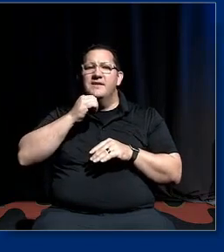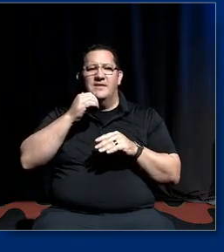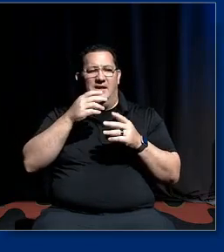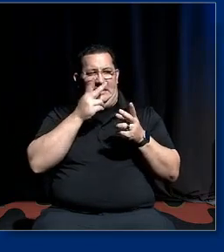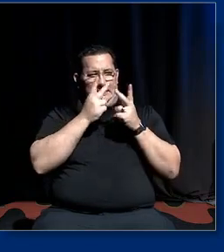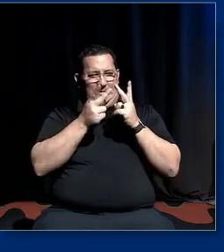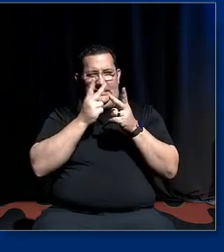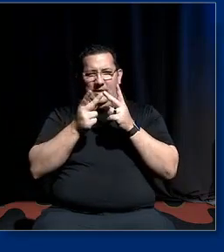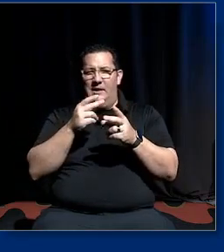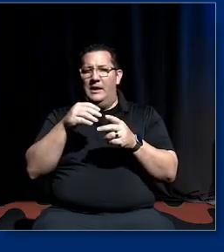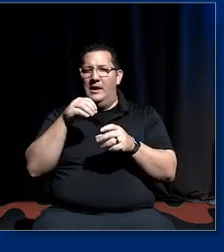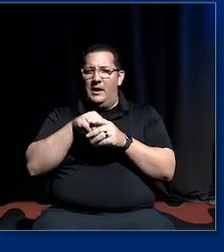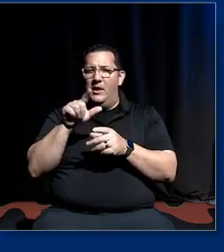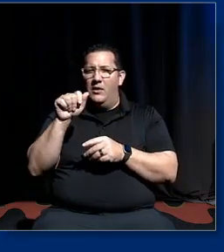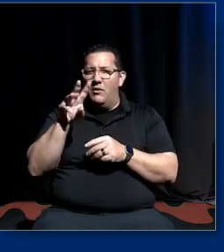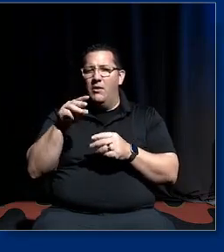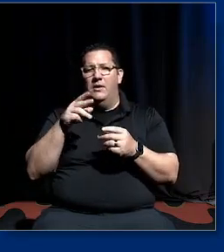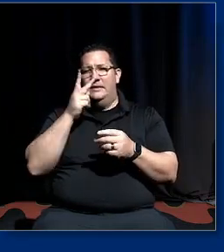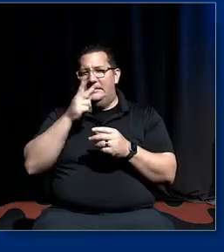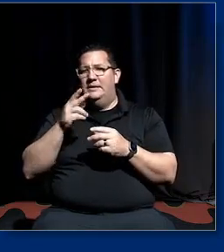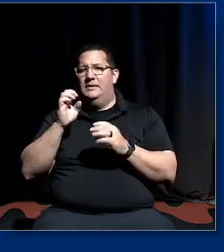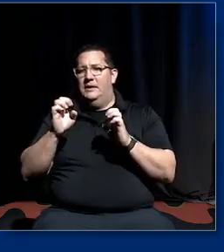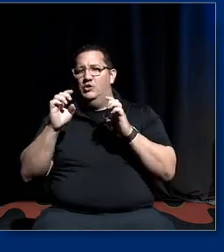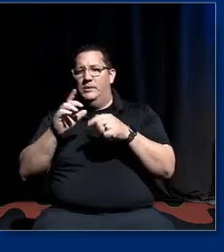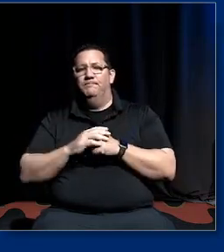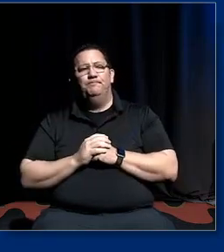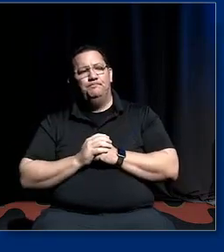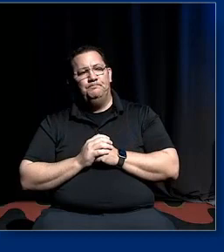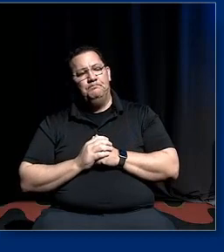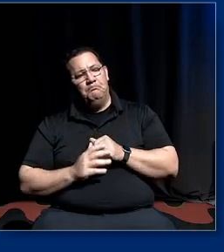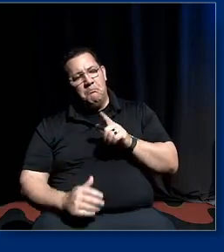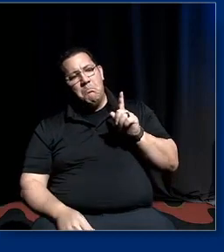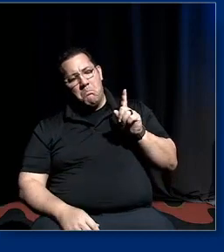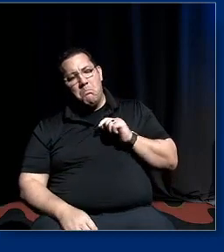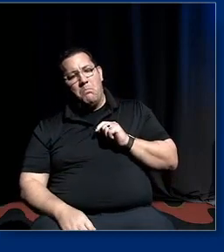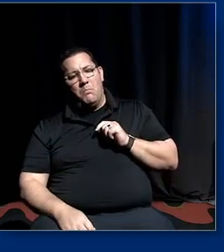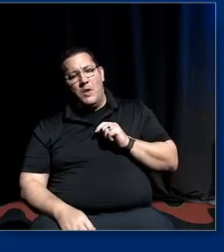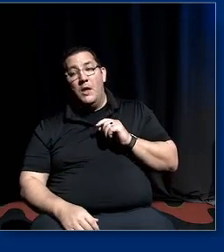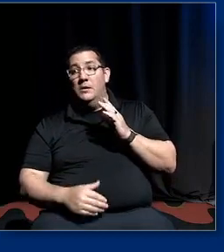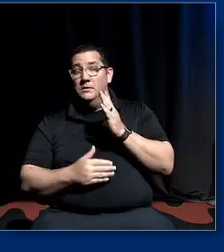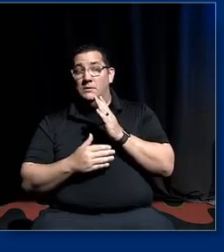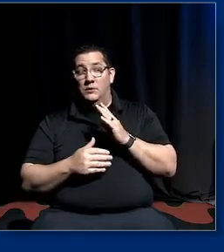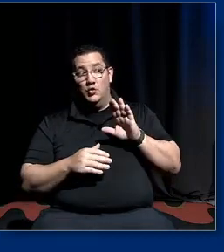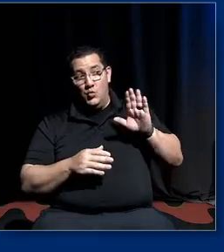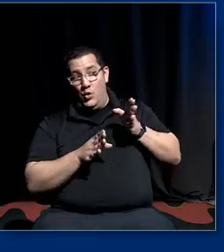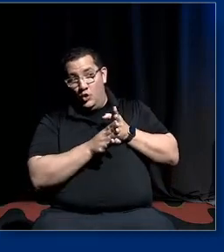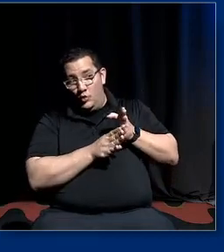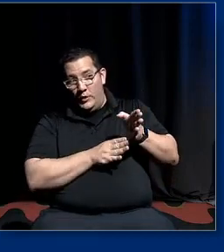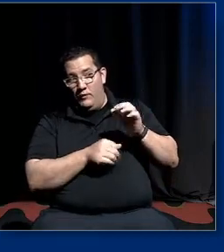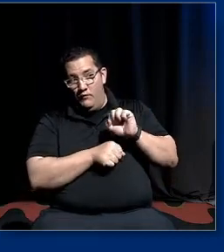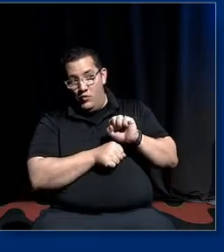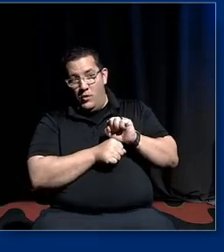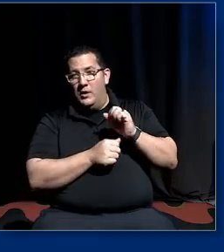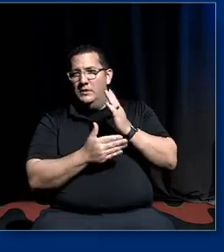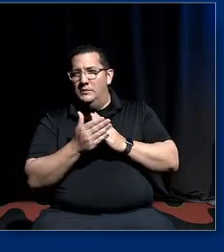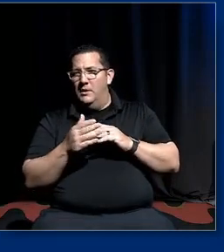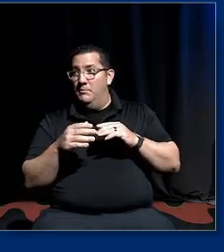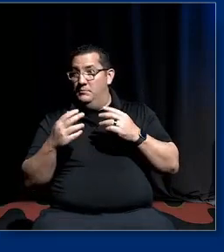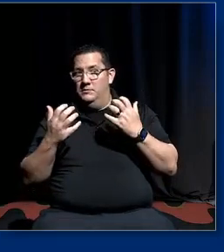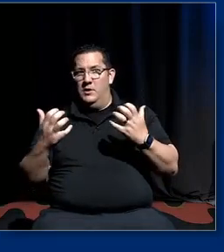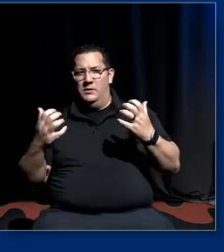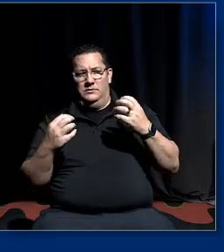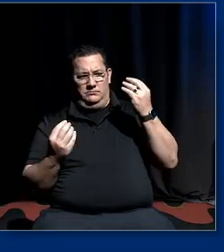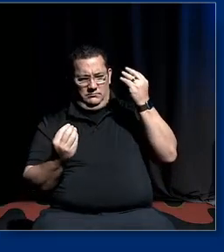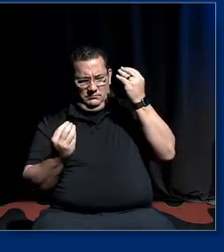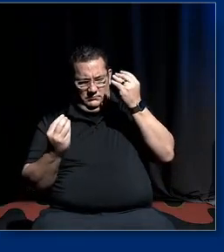so we we have some in the audience that are they're digesting your career of work um so let's